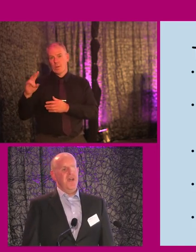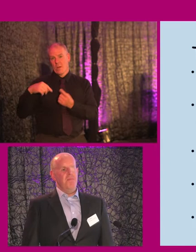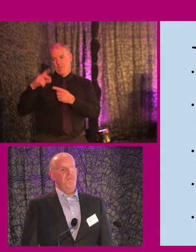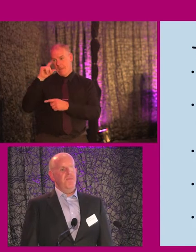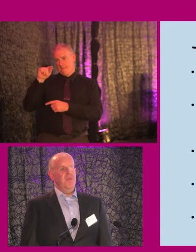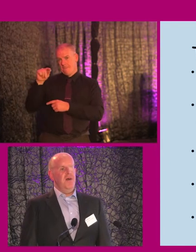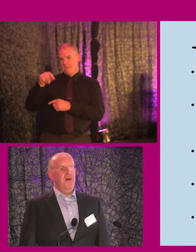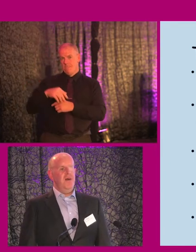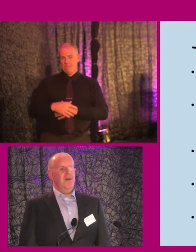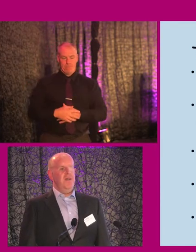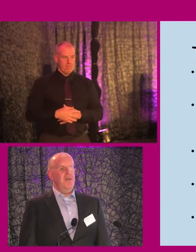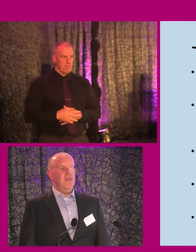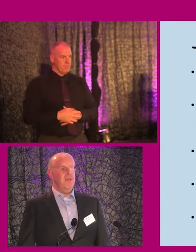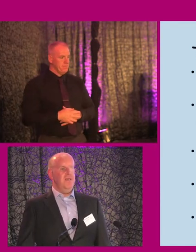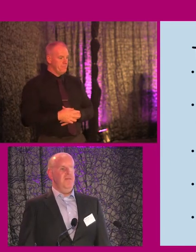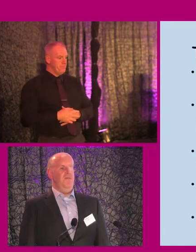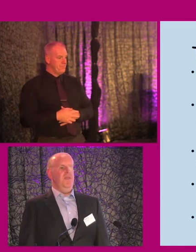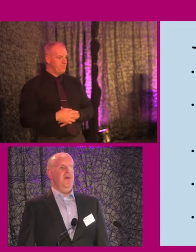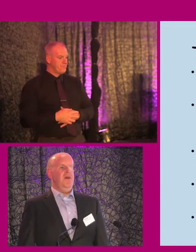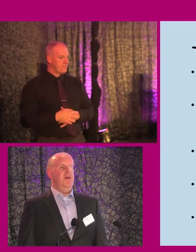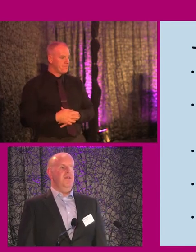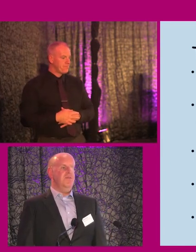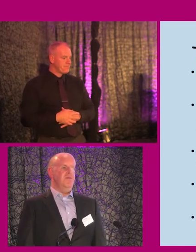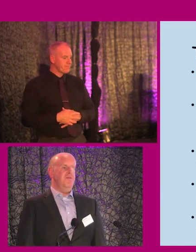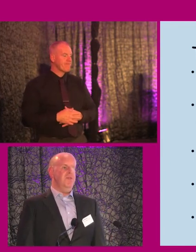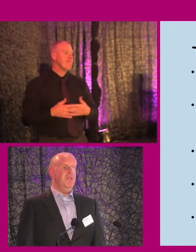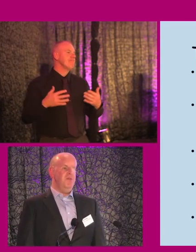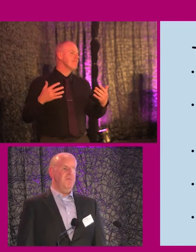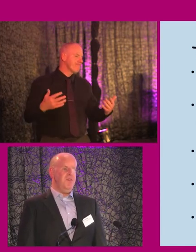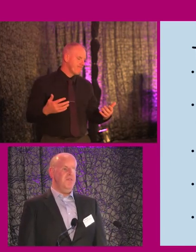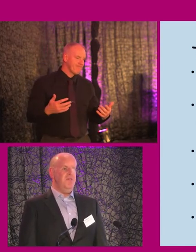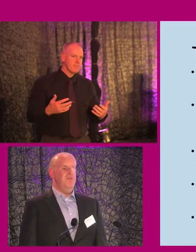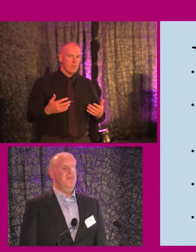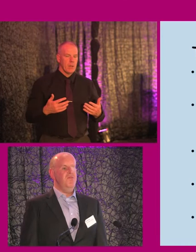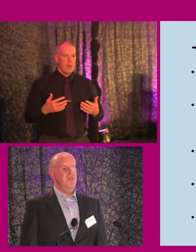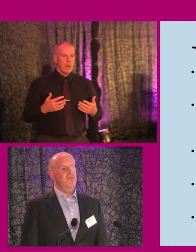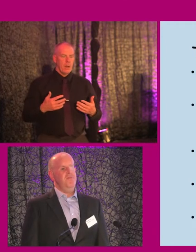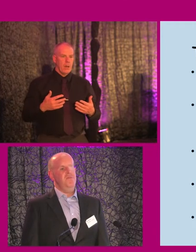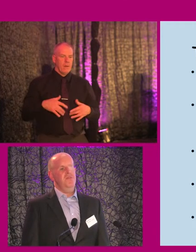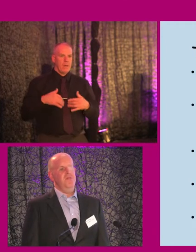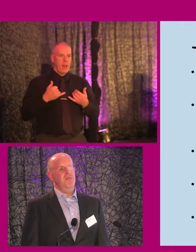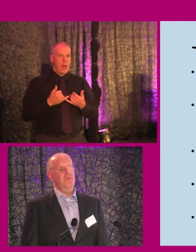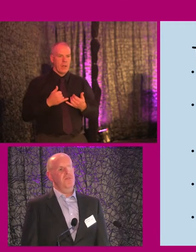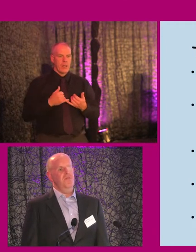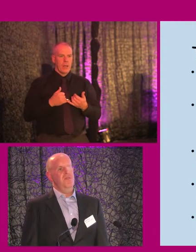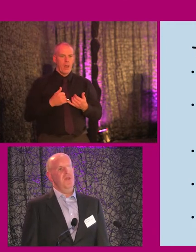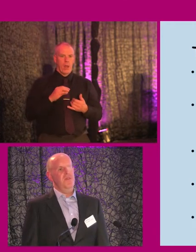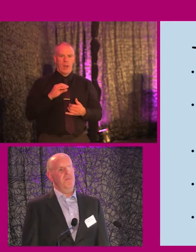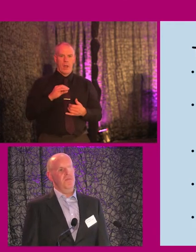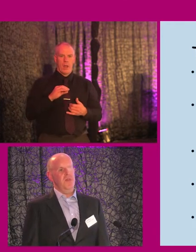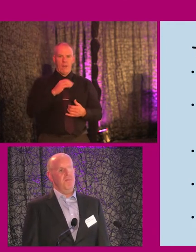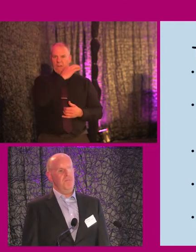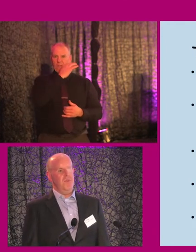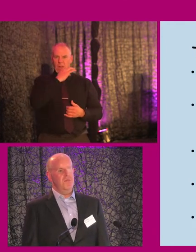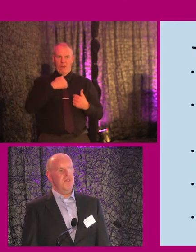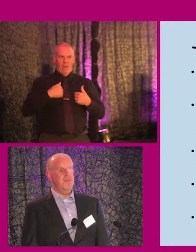So again, I suffered a little bit of imposter syndrome. I didn't really know what I was meant to be doing. I kind of understood, you